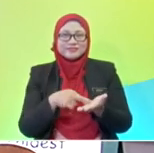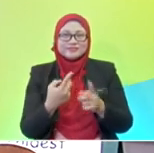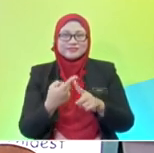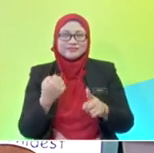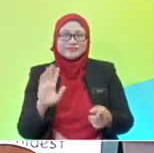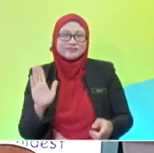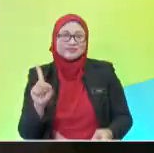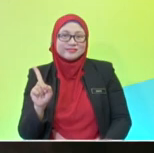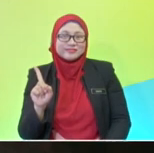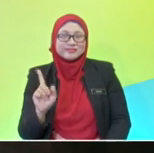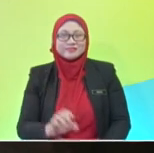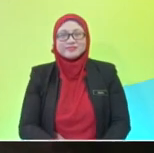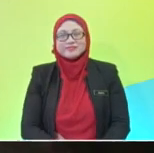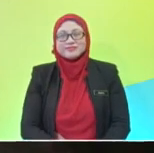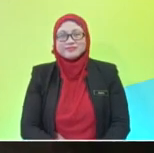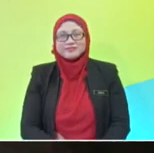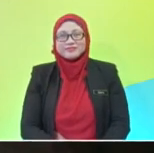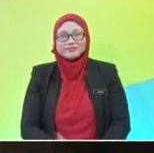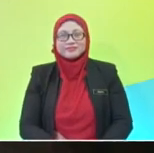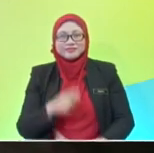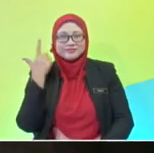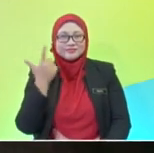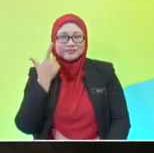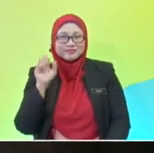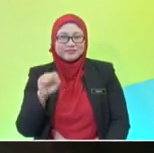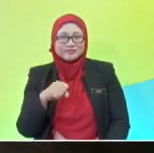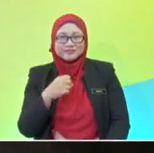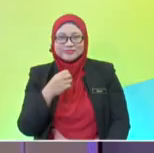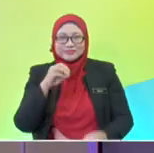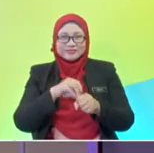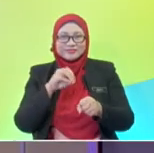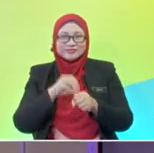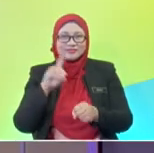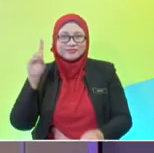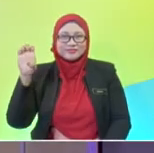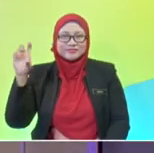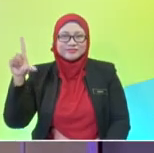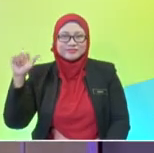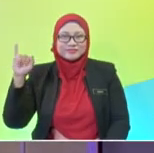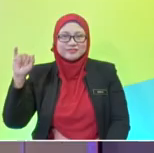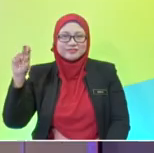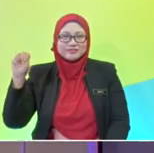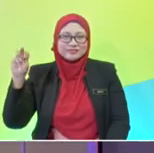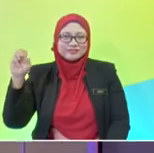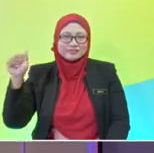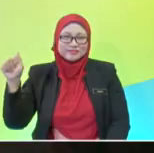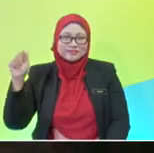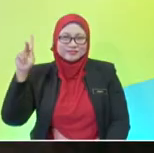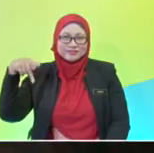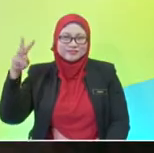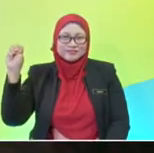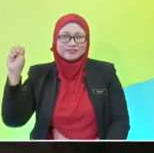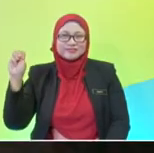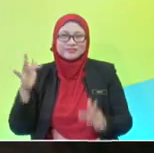to refer to? Yes. So, you can always check for all the materials in the Delima KPF website. All right. Don't forget to do your